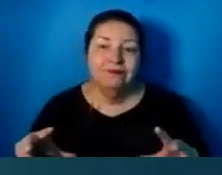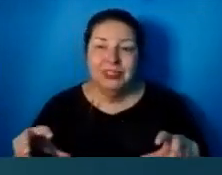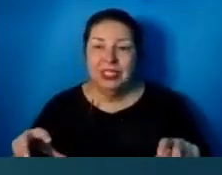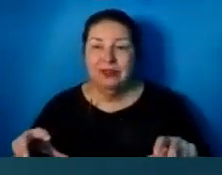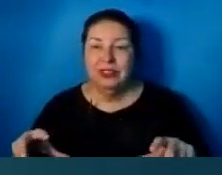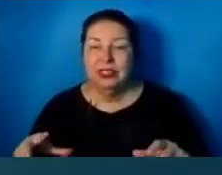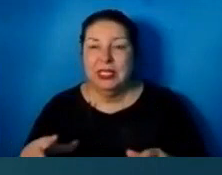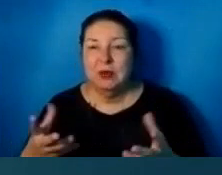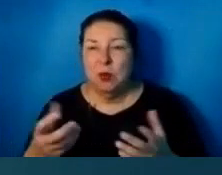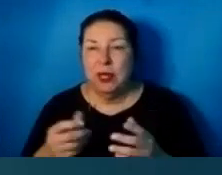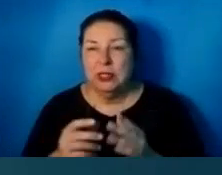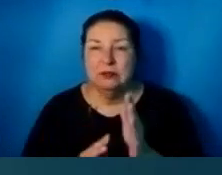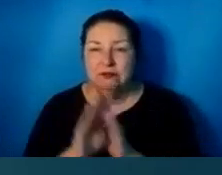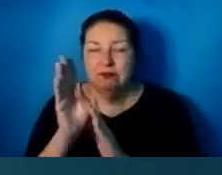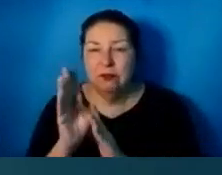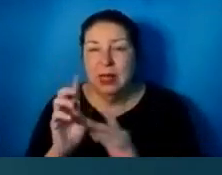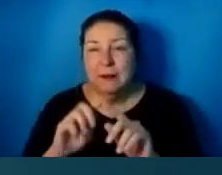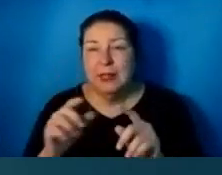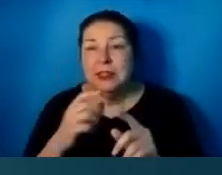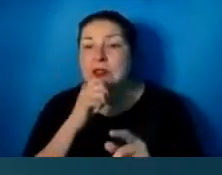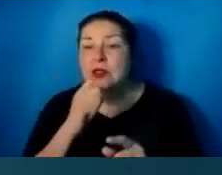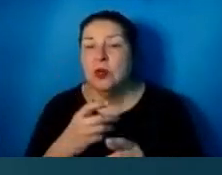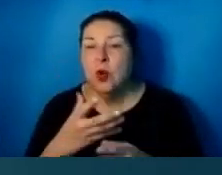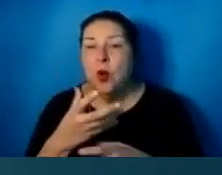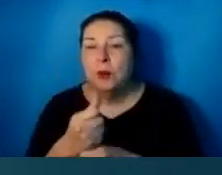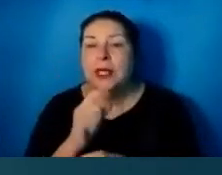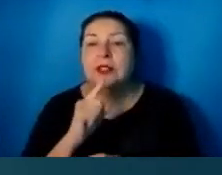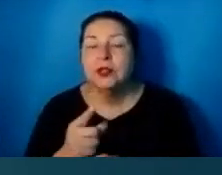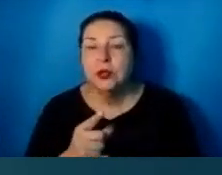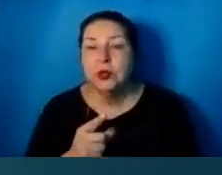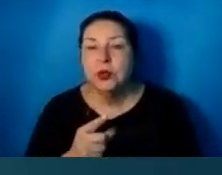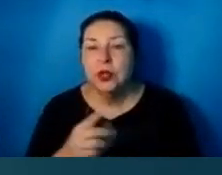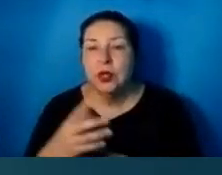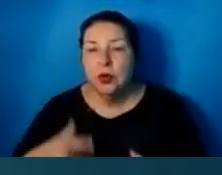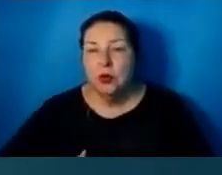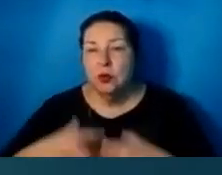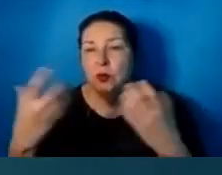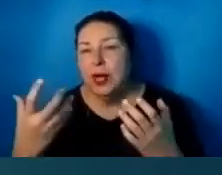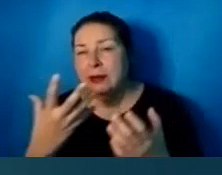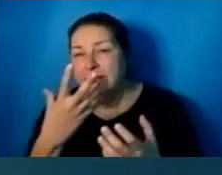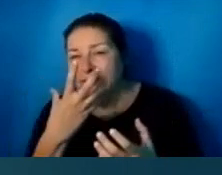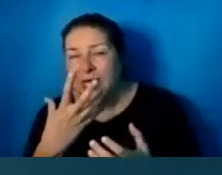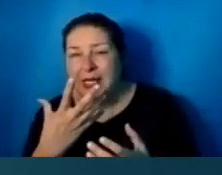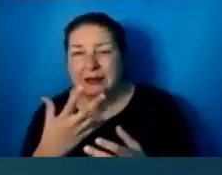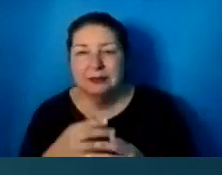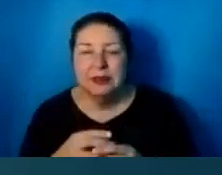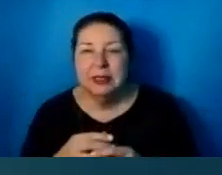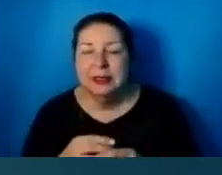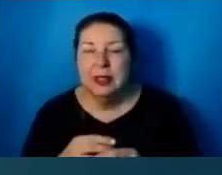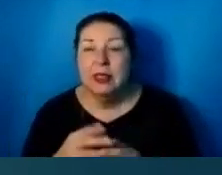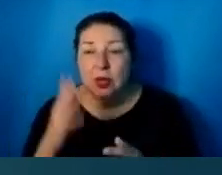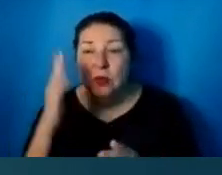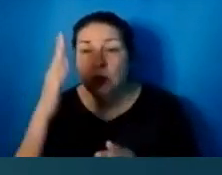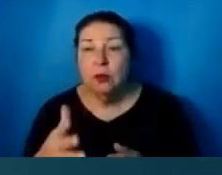not obey the truth, but obey unrighteousness, wrath and indignation. There will be a tribulation and